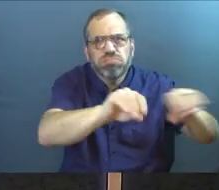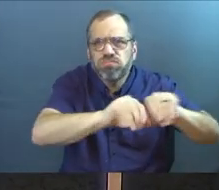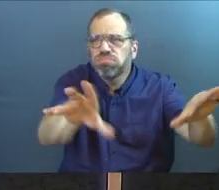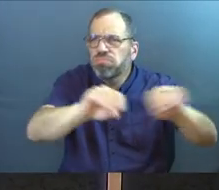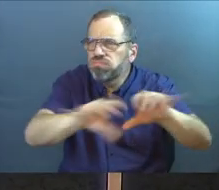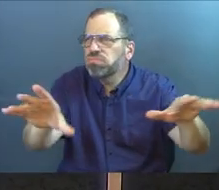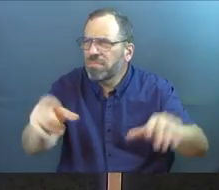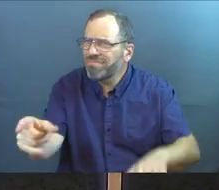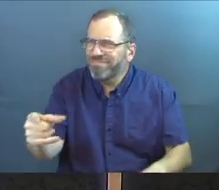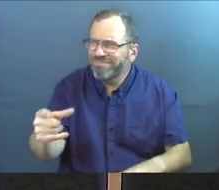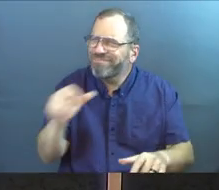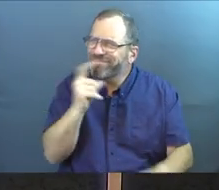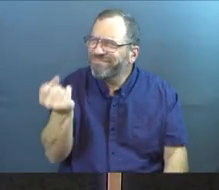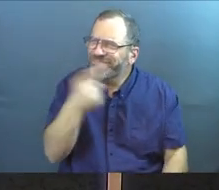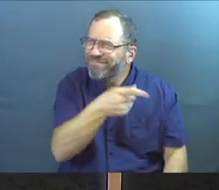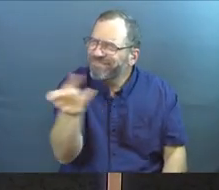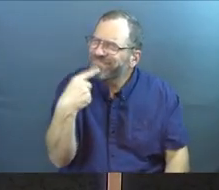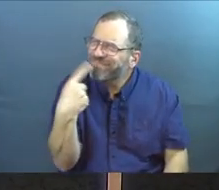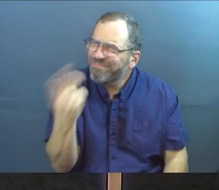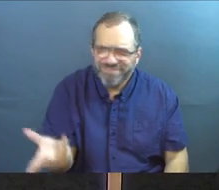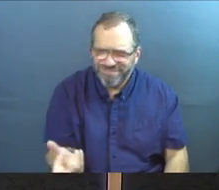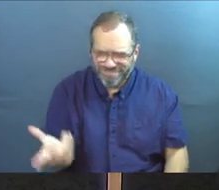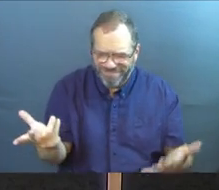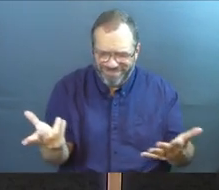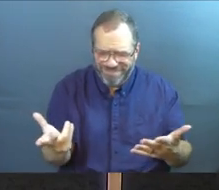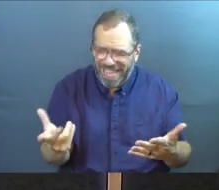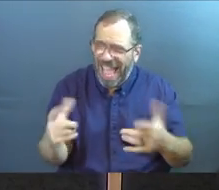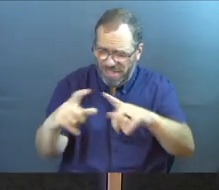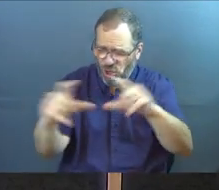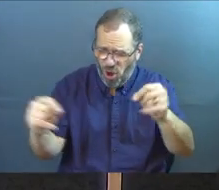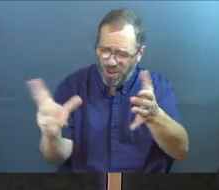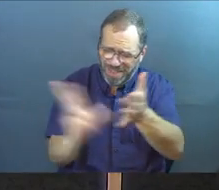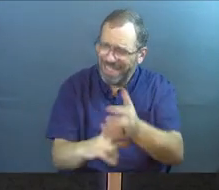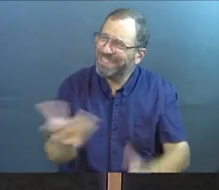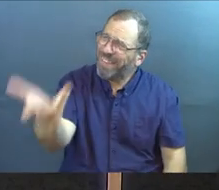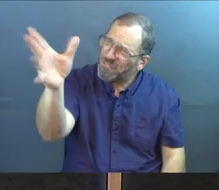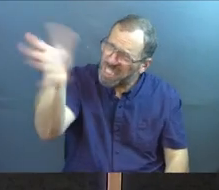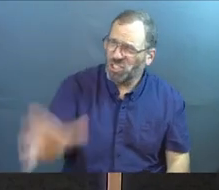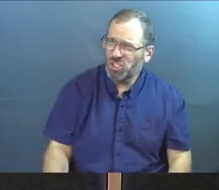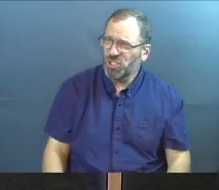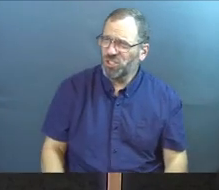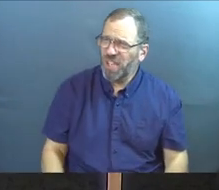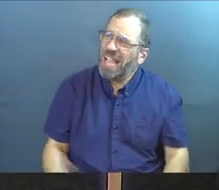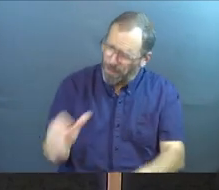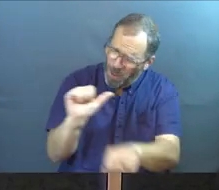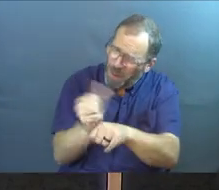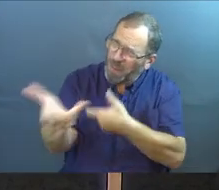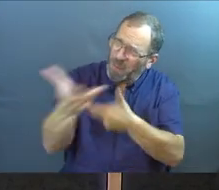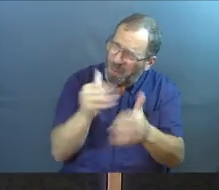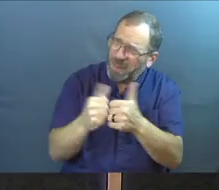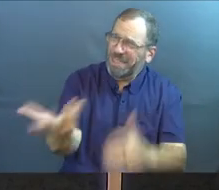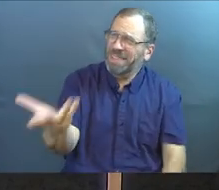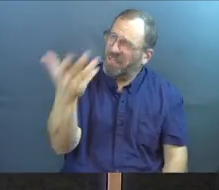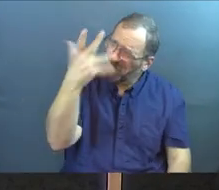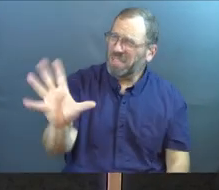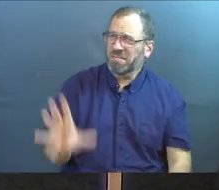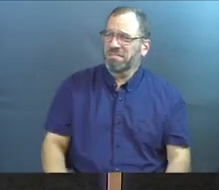who don't know what you meant, and they didn't sign the nice card, Jesus. Come on. Work with us here.